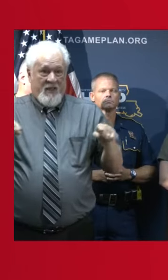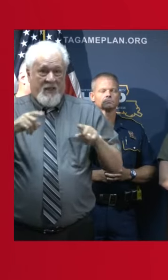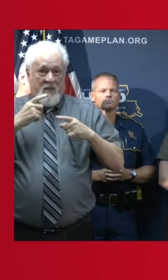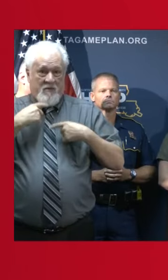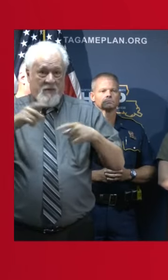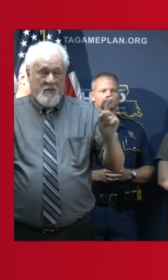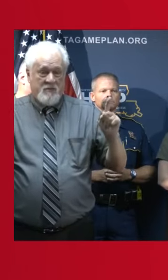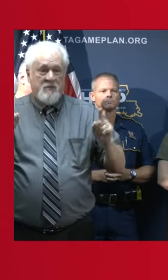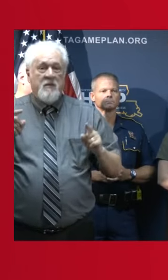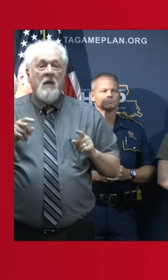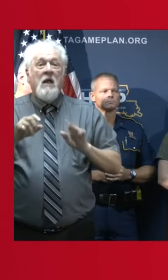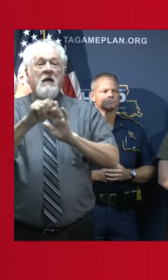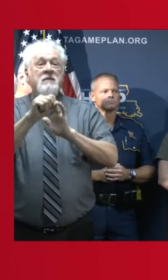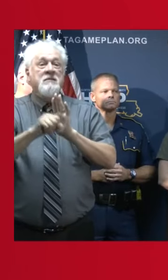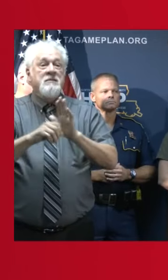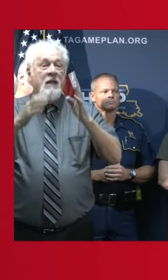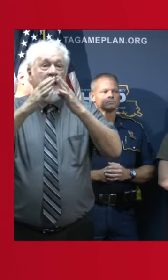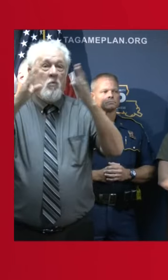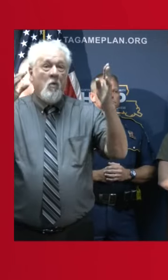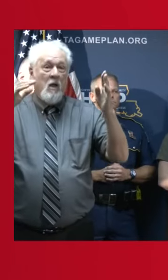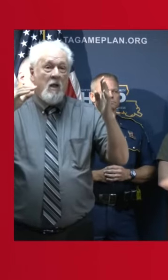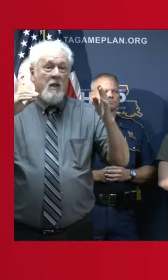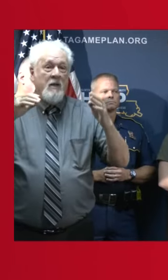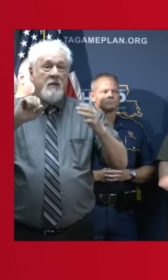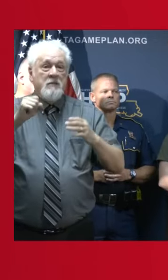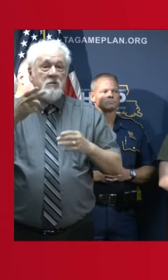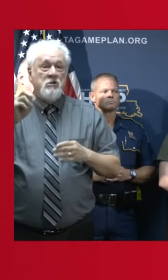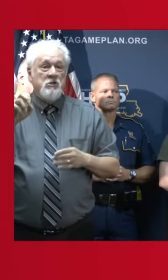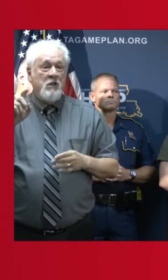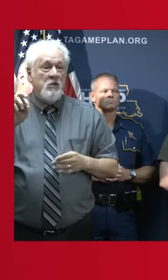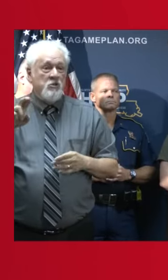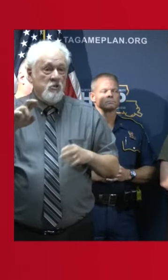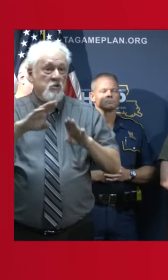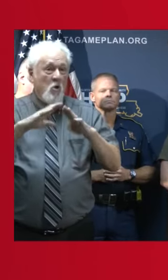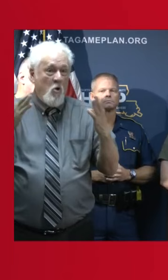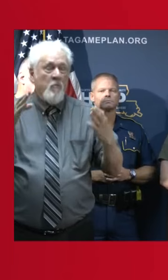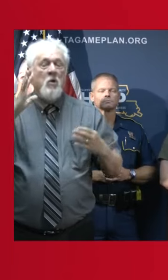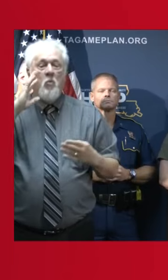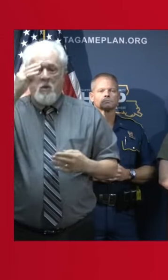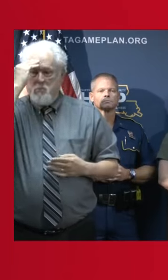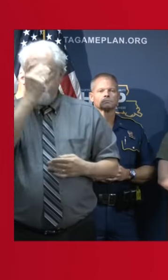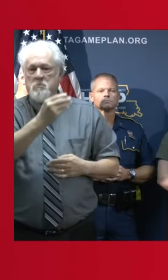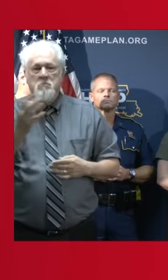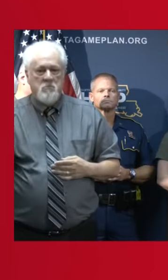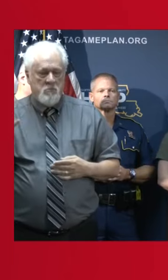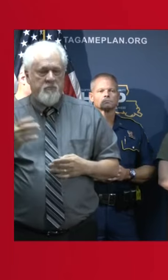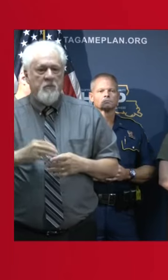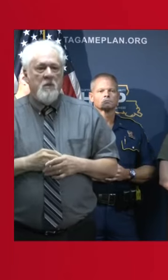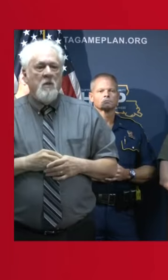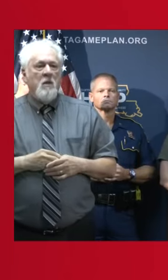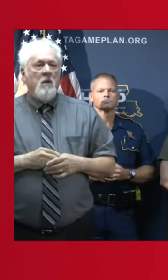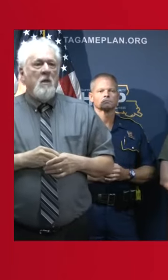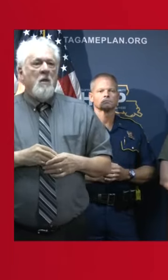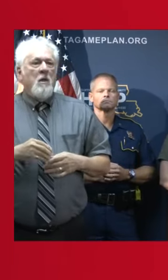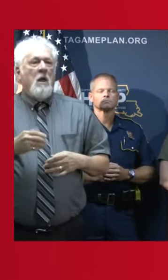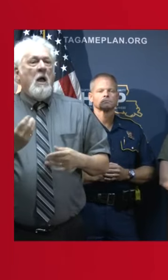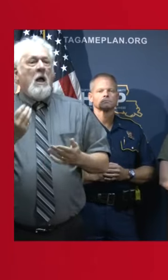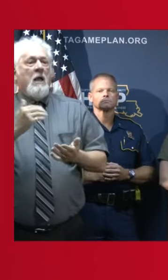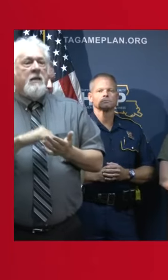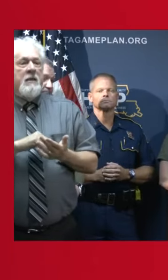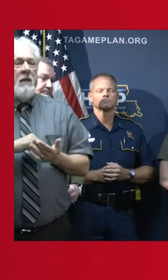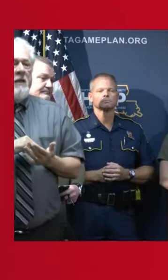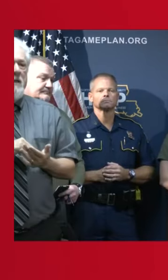statewide shelters are going to be operational, we will get y'all that information as well. Again,